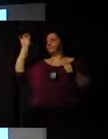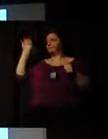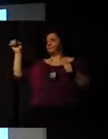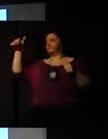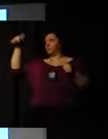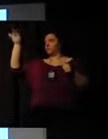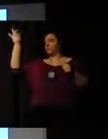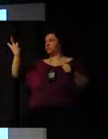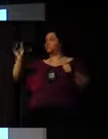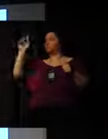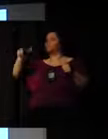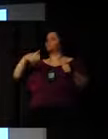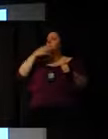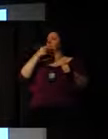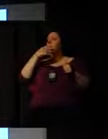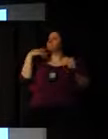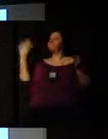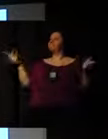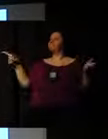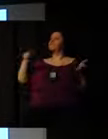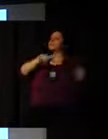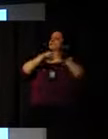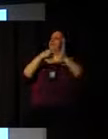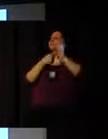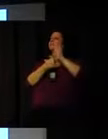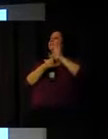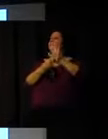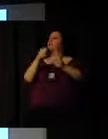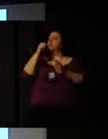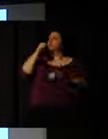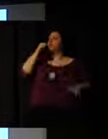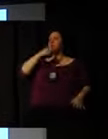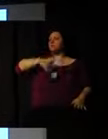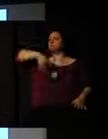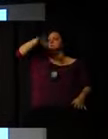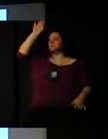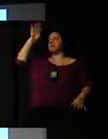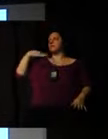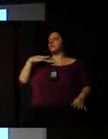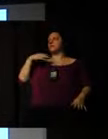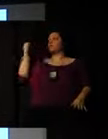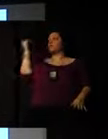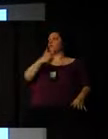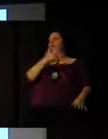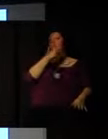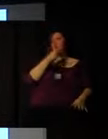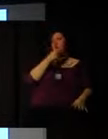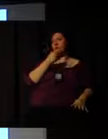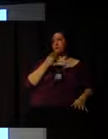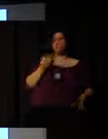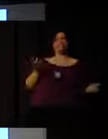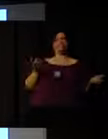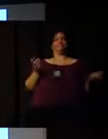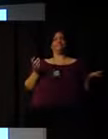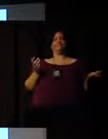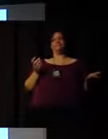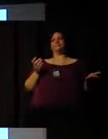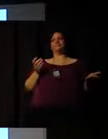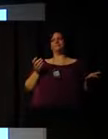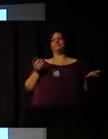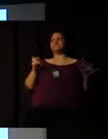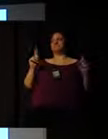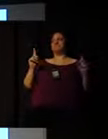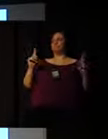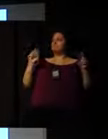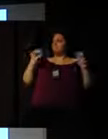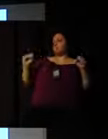shows that women are better volunteers than men. Am I right? No. It could differ from country to country.